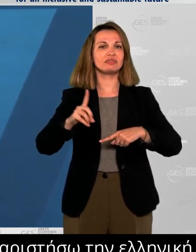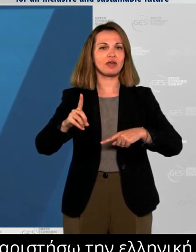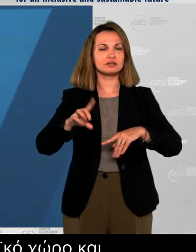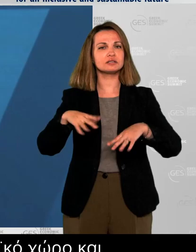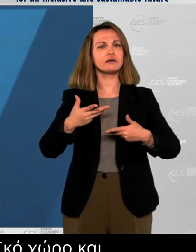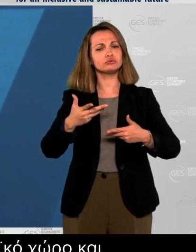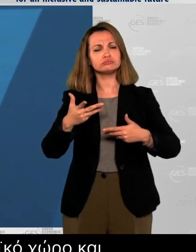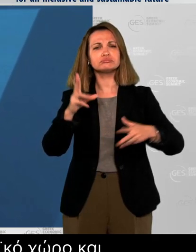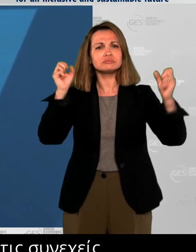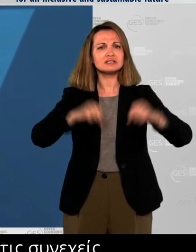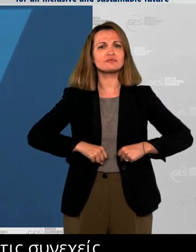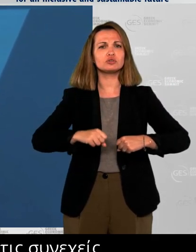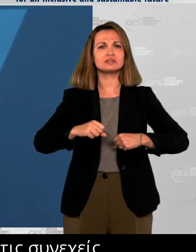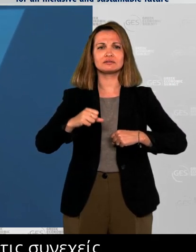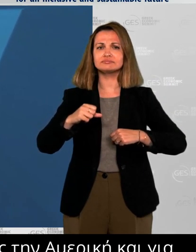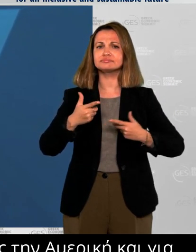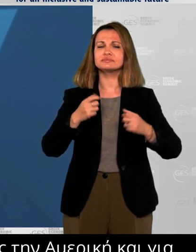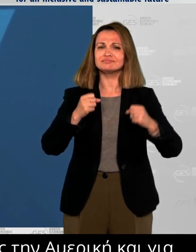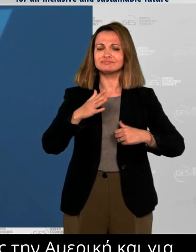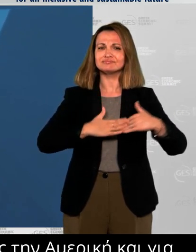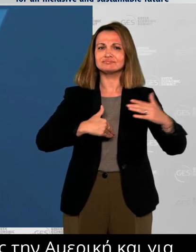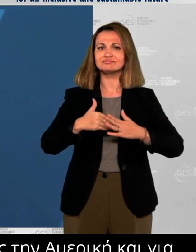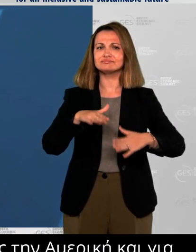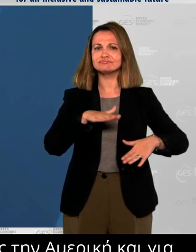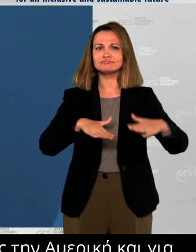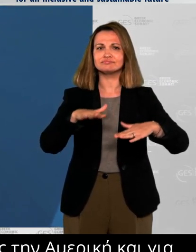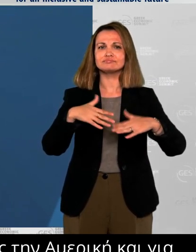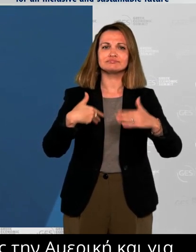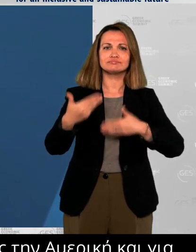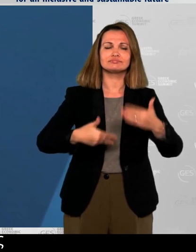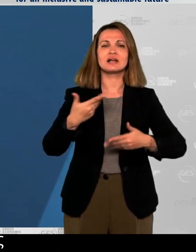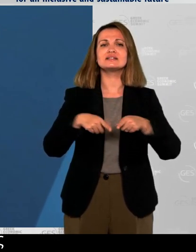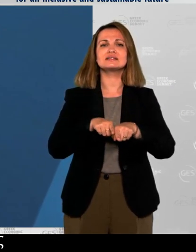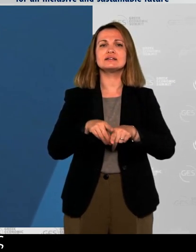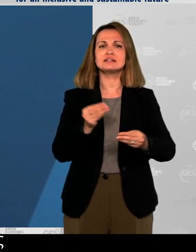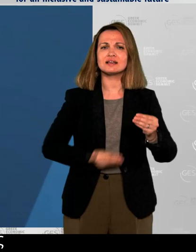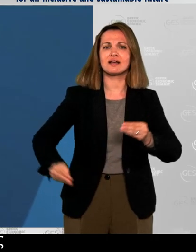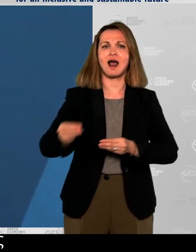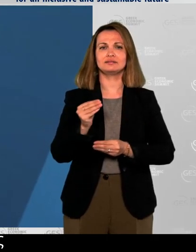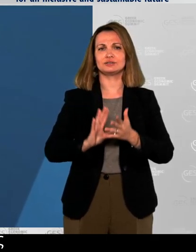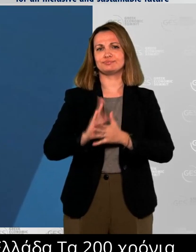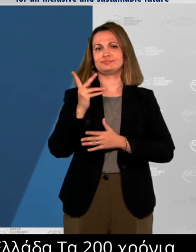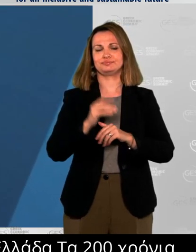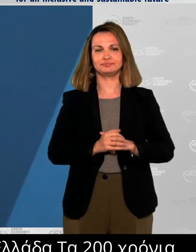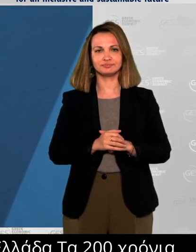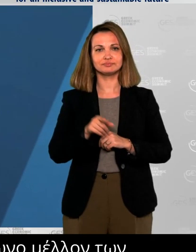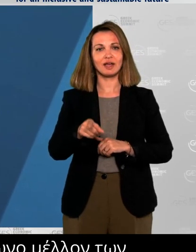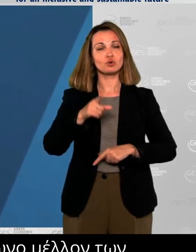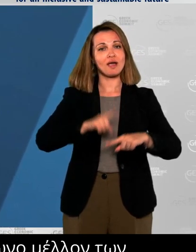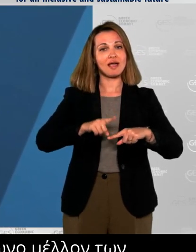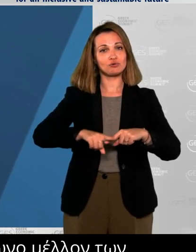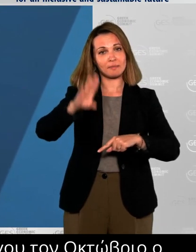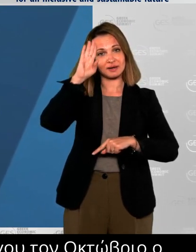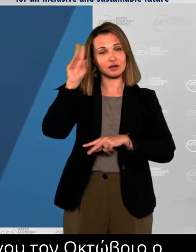our relationship across the board. So the Chamber's theme this year, redefining